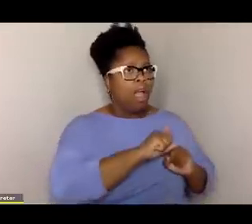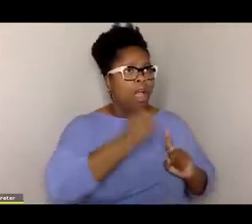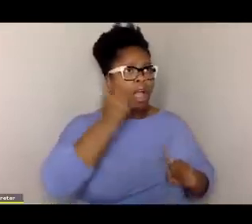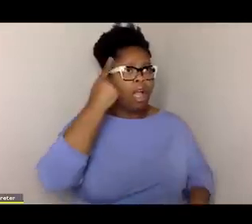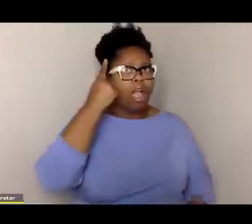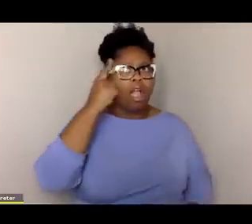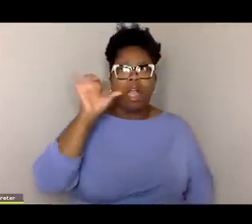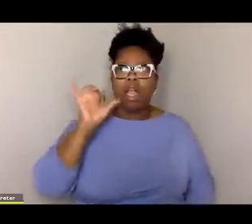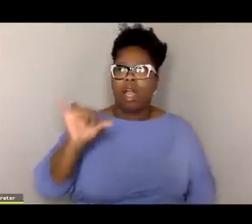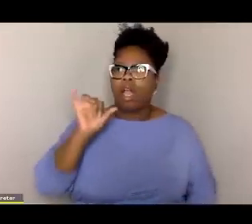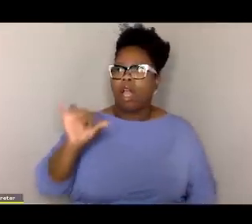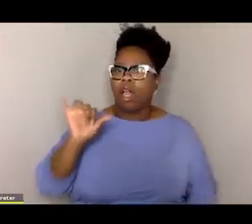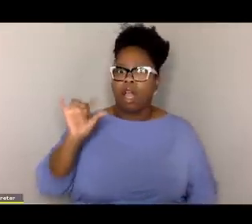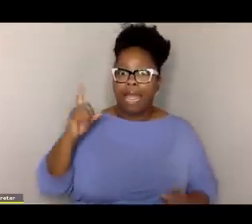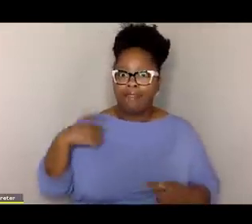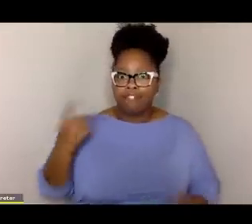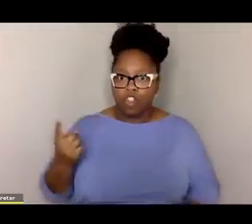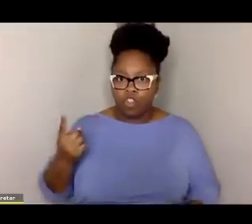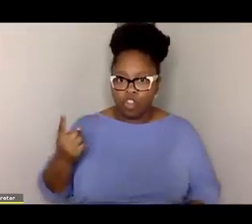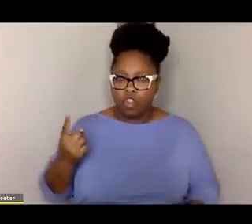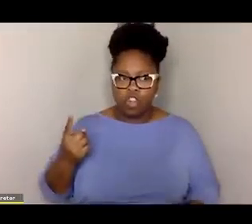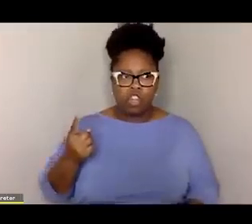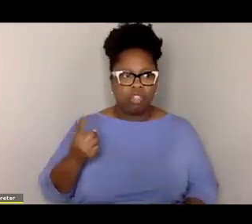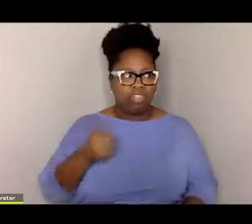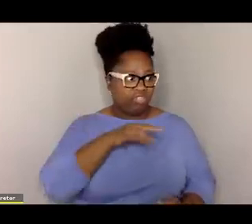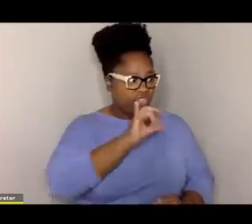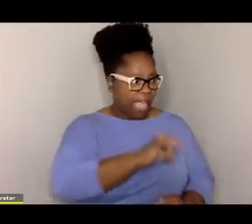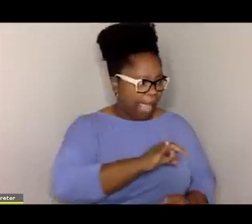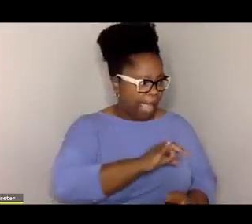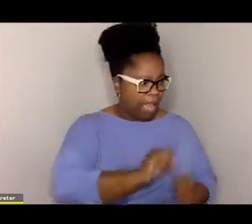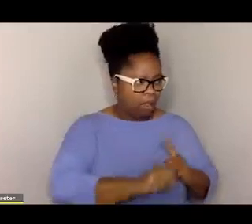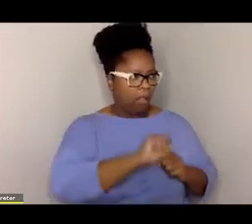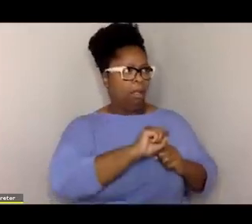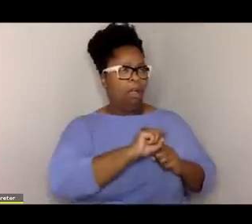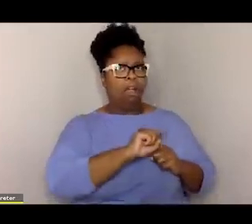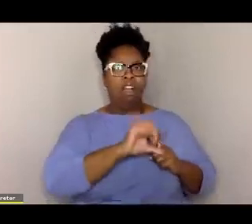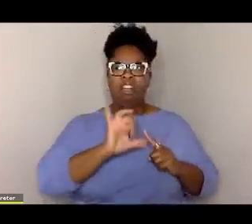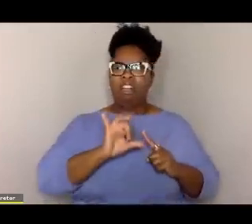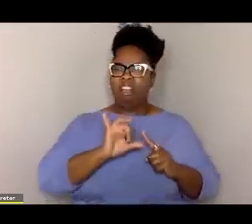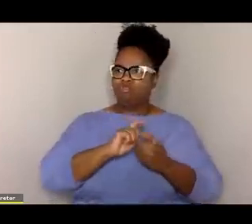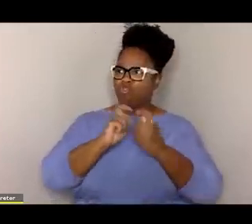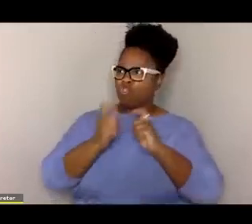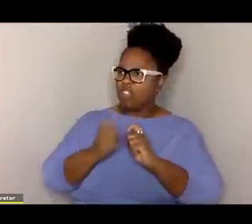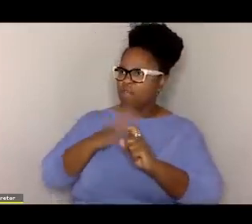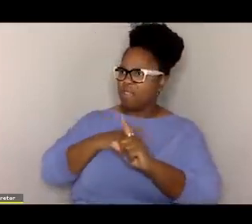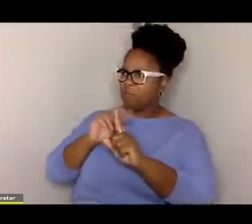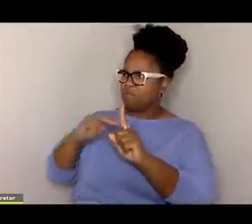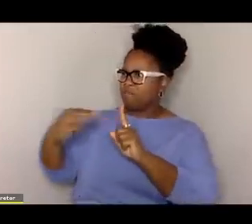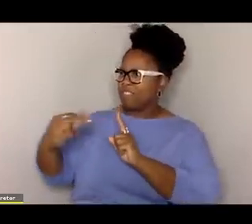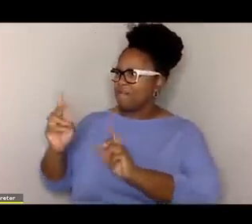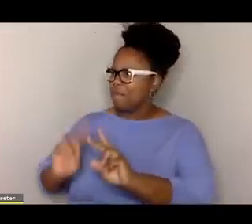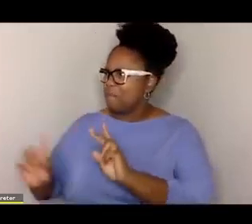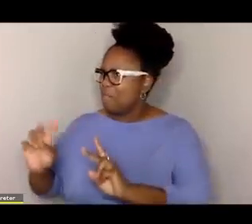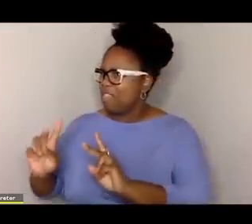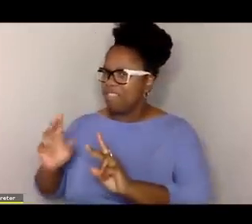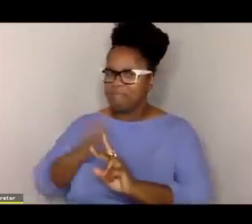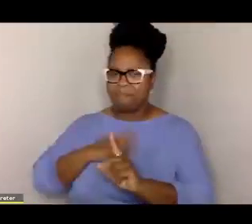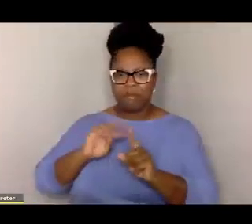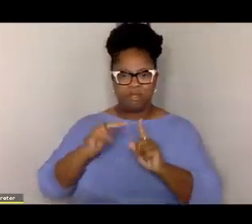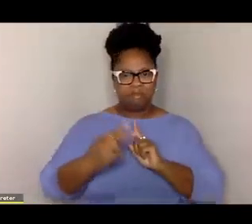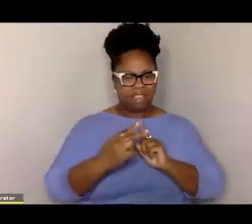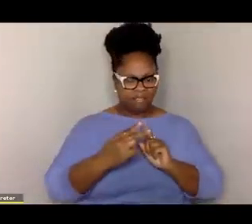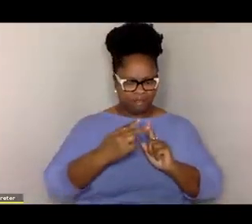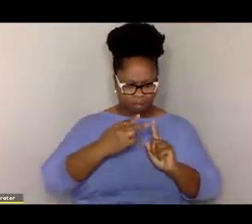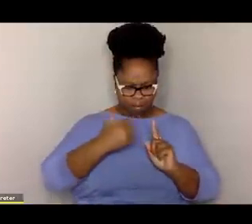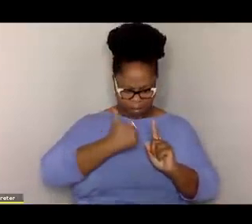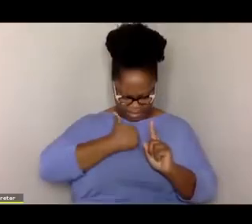ever. It actually changed the way I see people, it